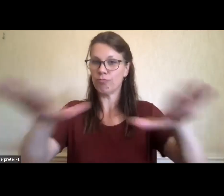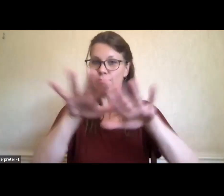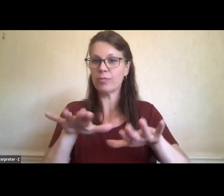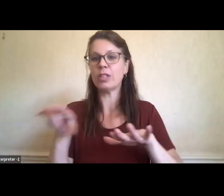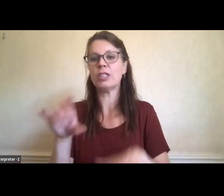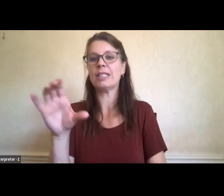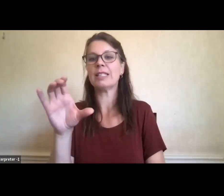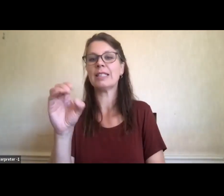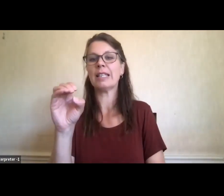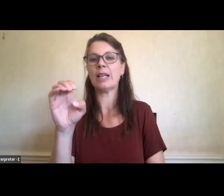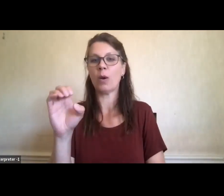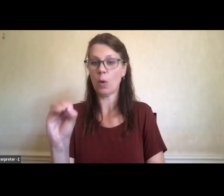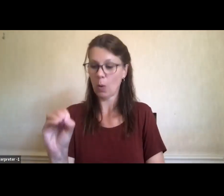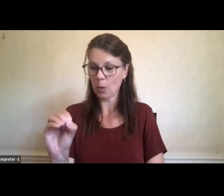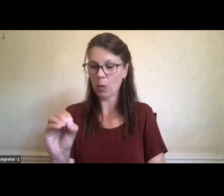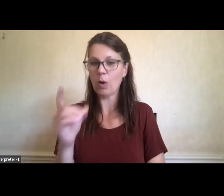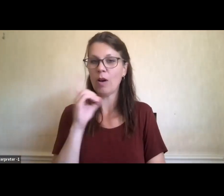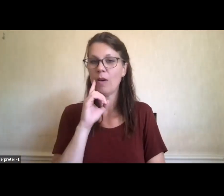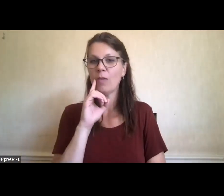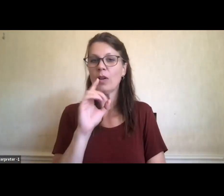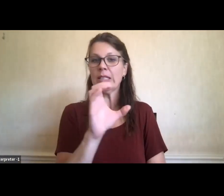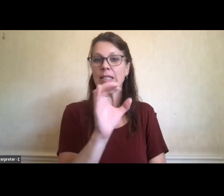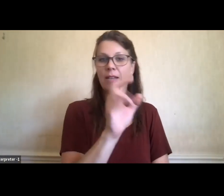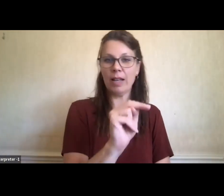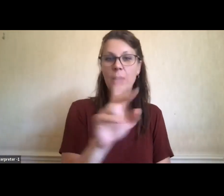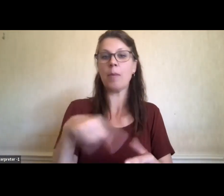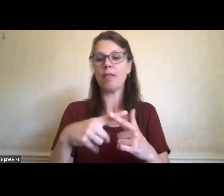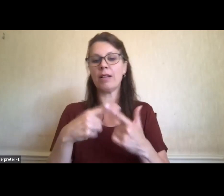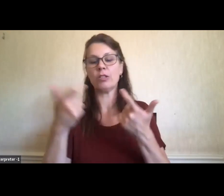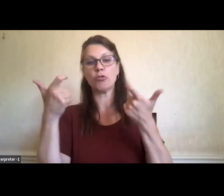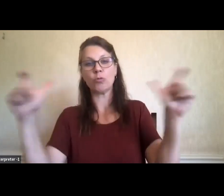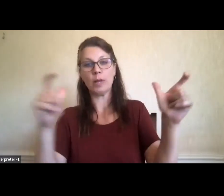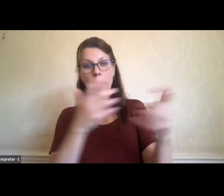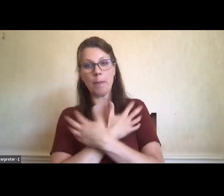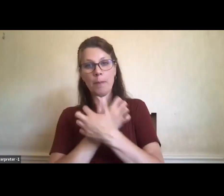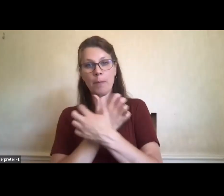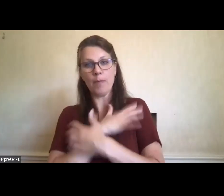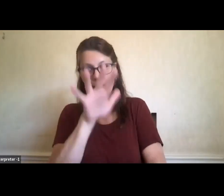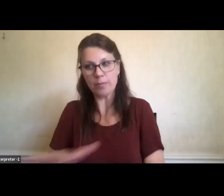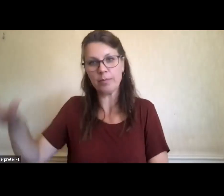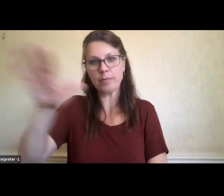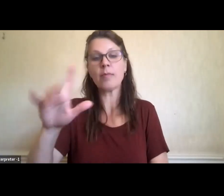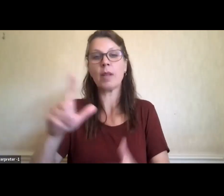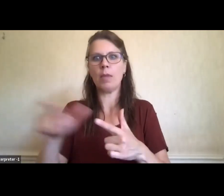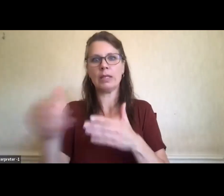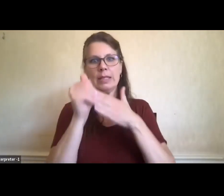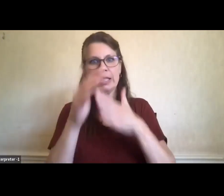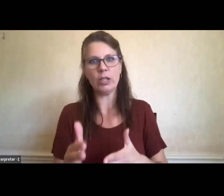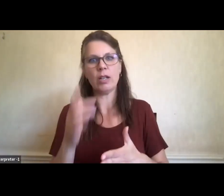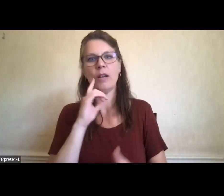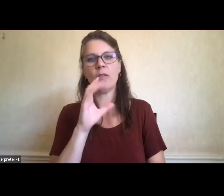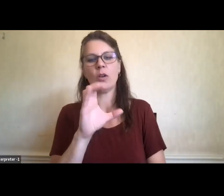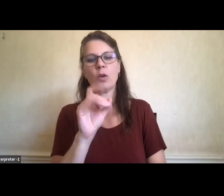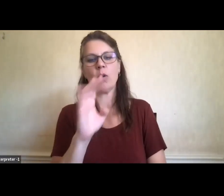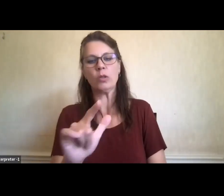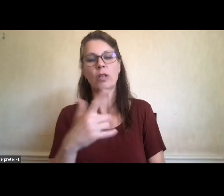Nations and the Great Bear Initiative, also a very important leader for coastal health and leadership